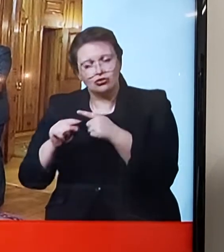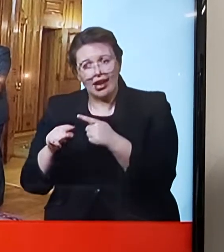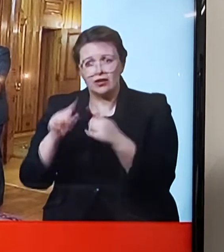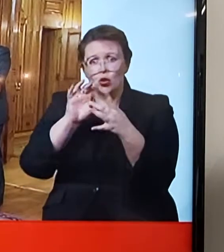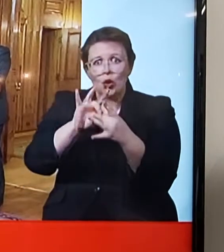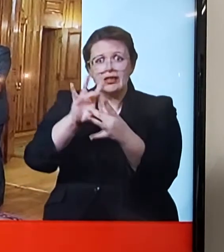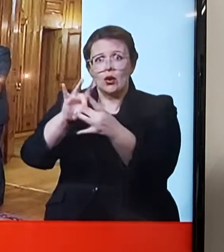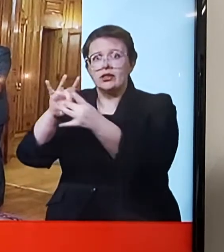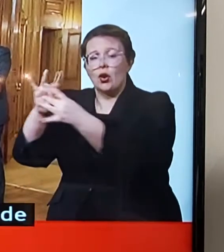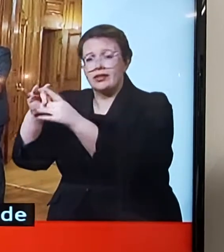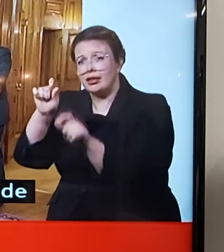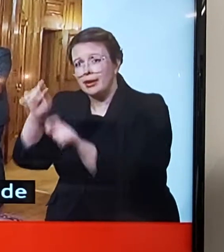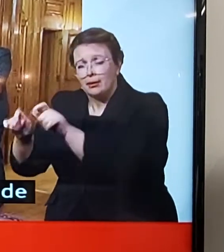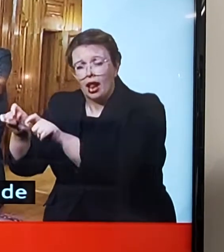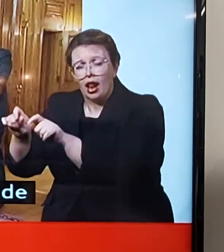thing.